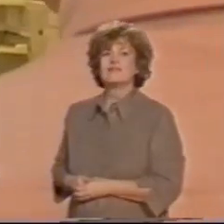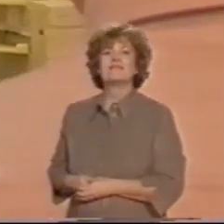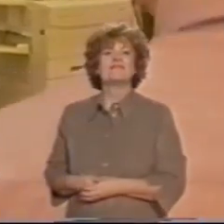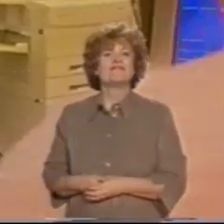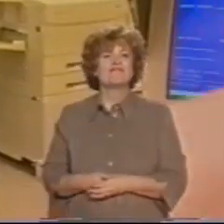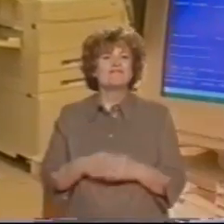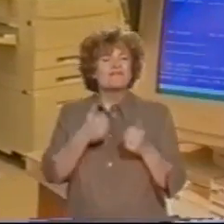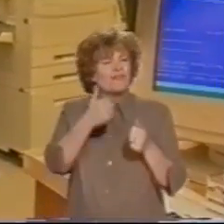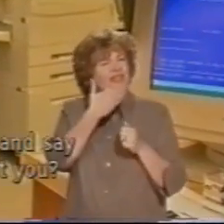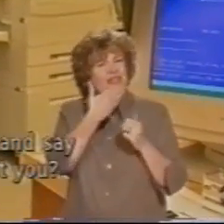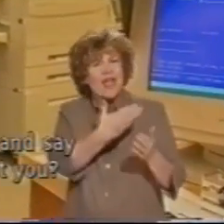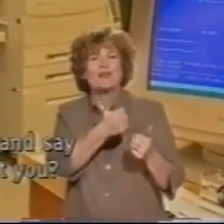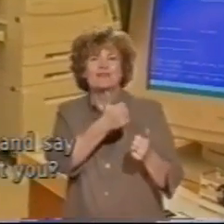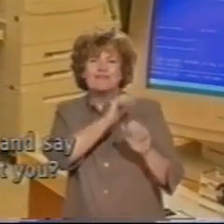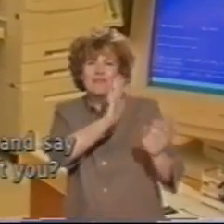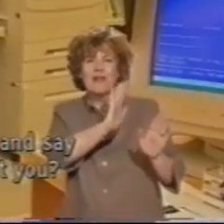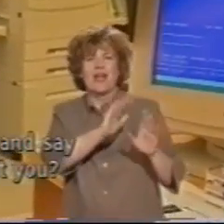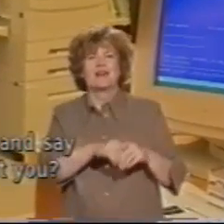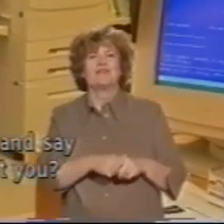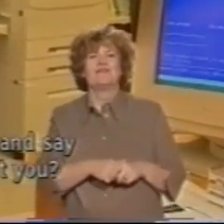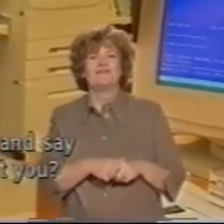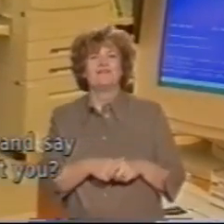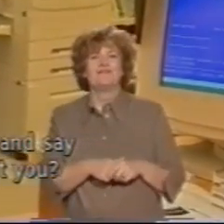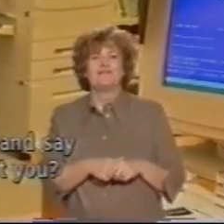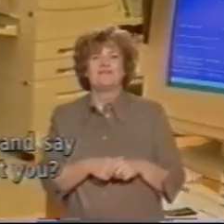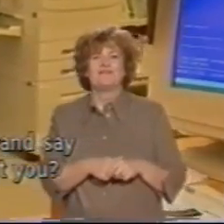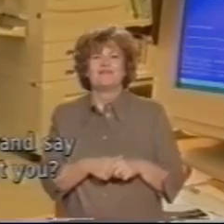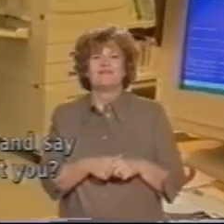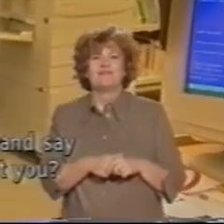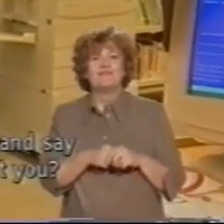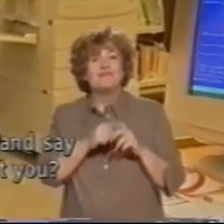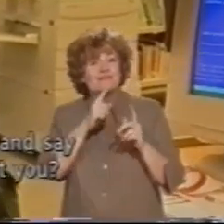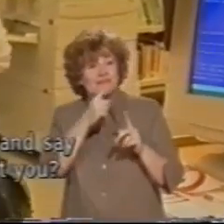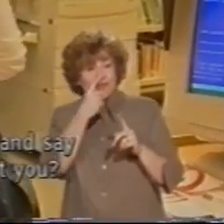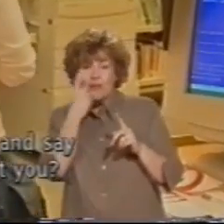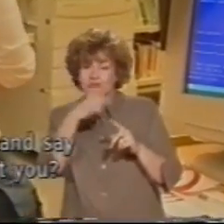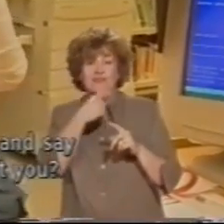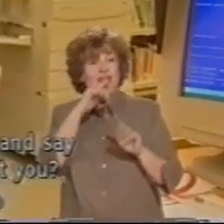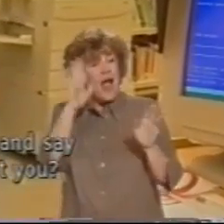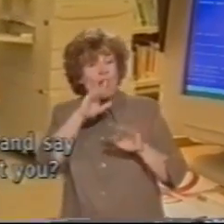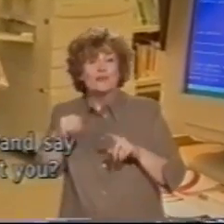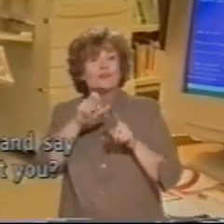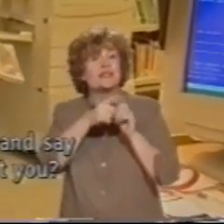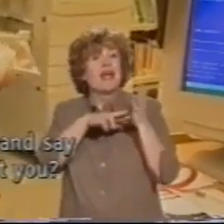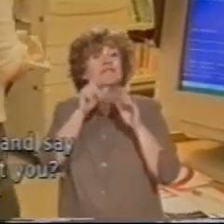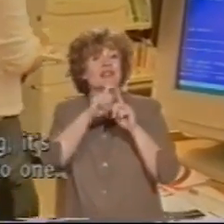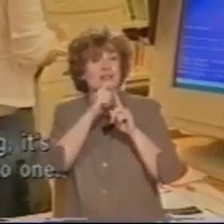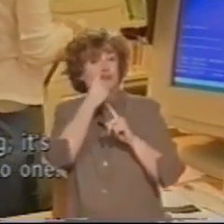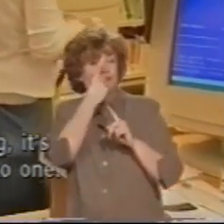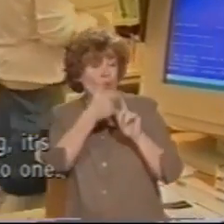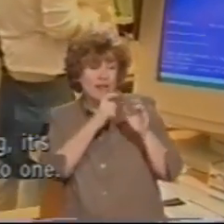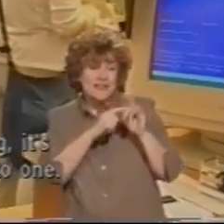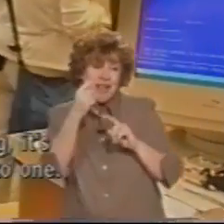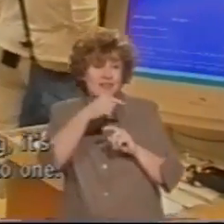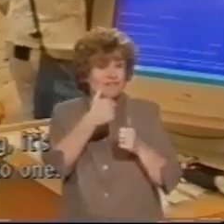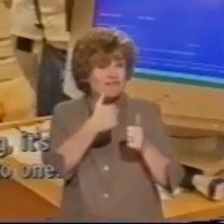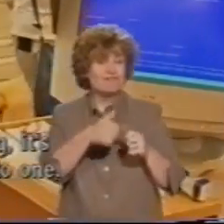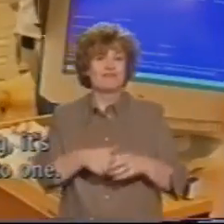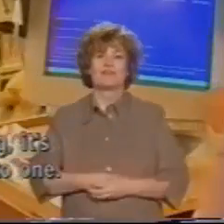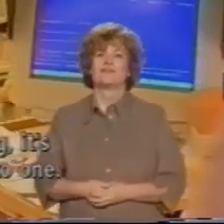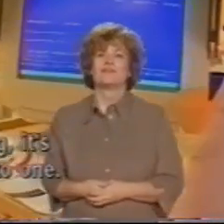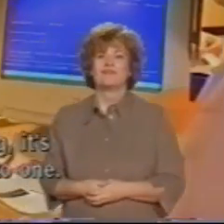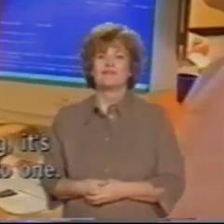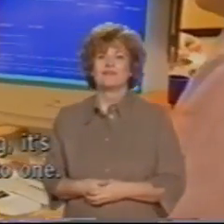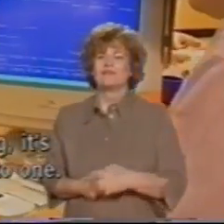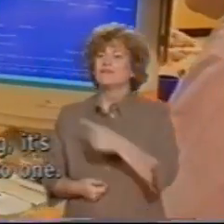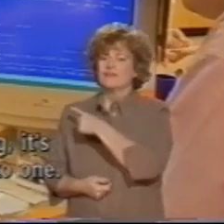Bye-bye. How popular? Yeah. You can come and say hello to David one day. Can't you? When I go out of a